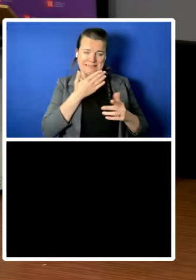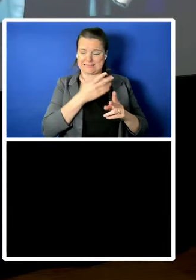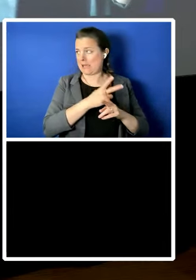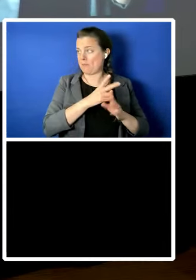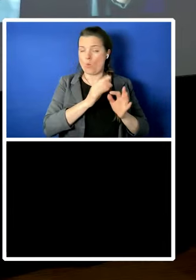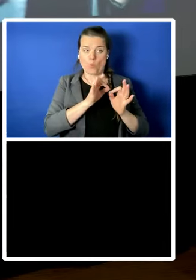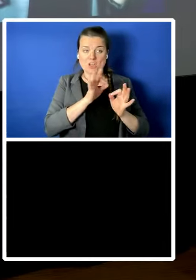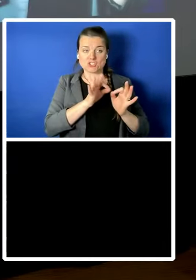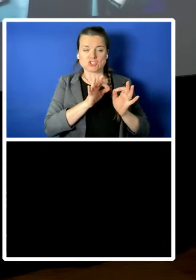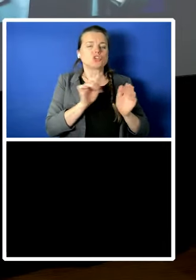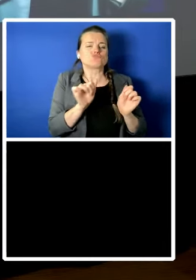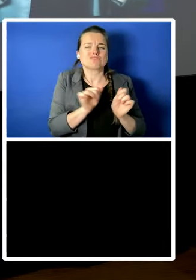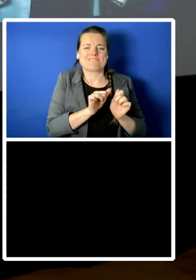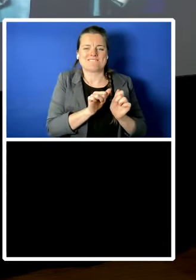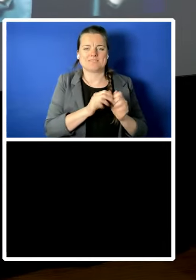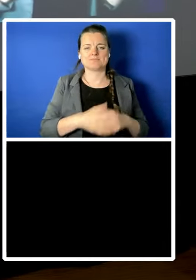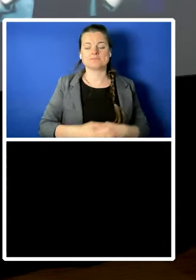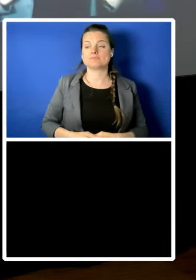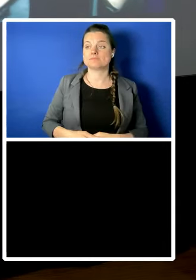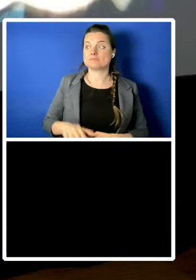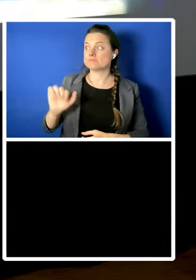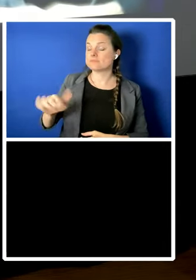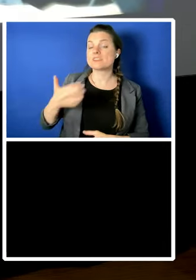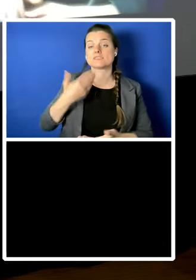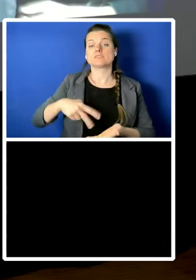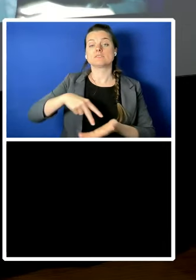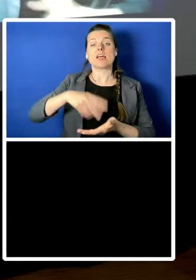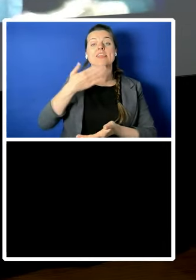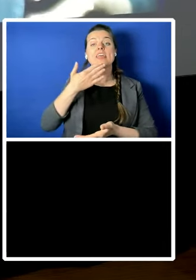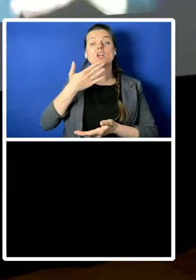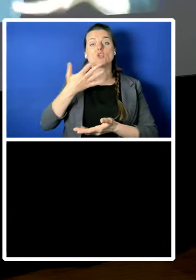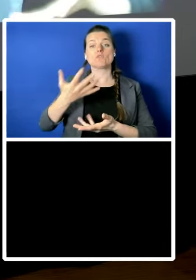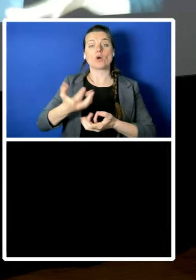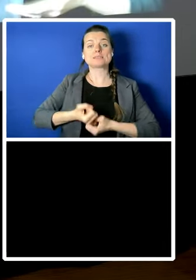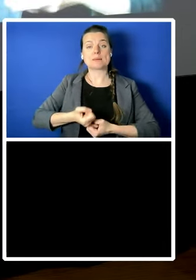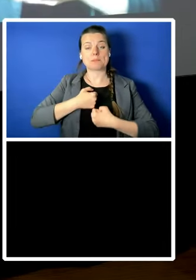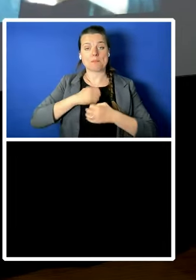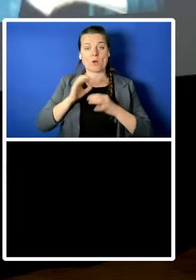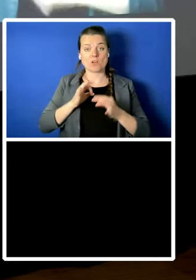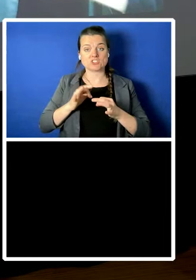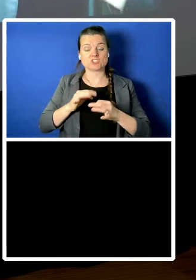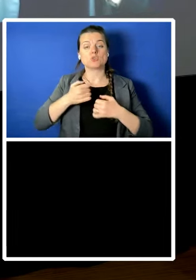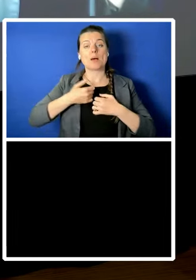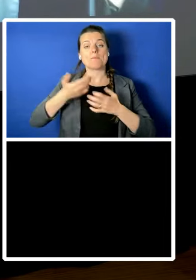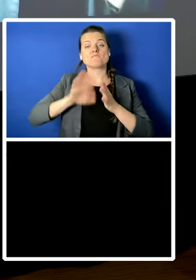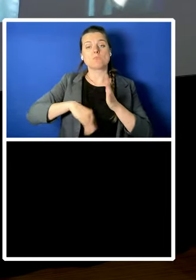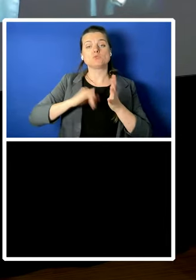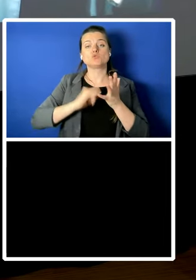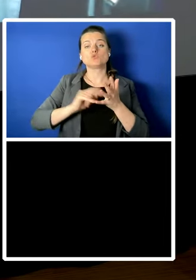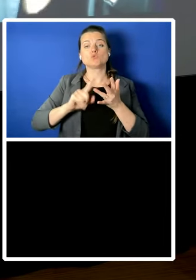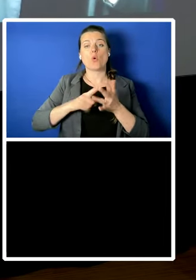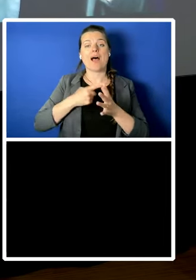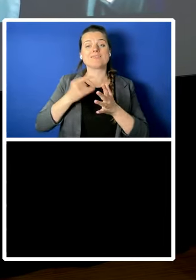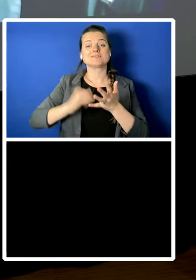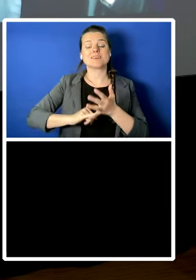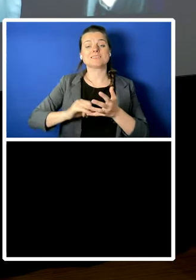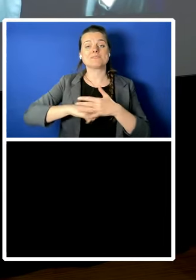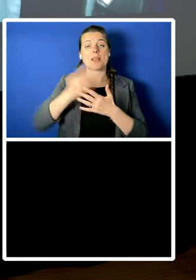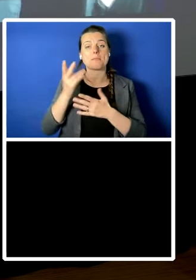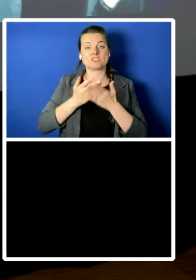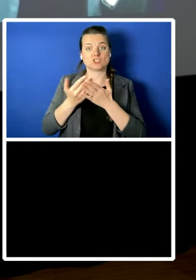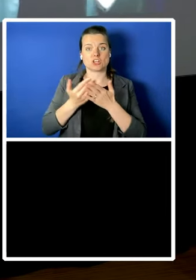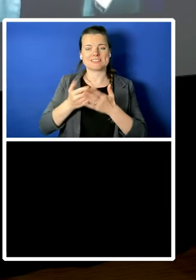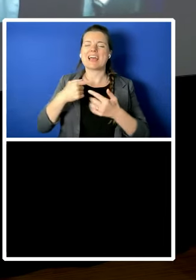you for taking my question the first one from SOAS development studies I have a practical brief question